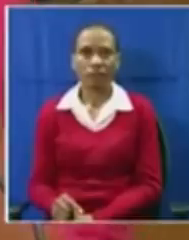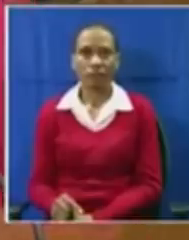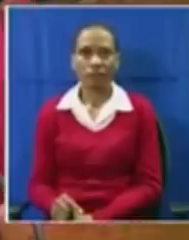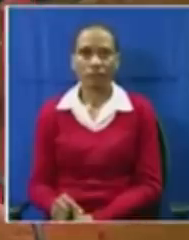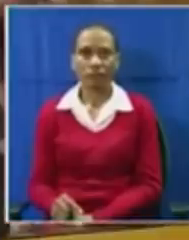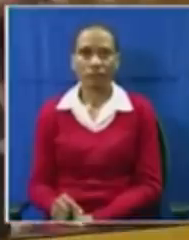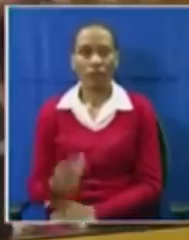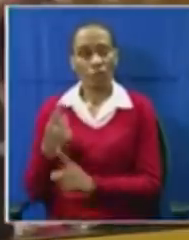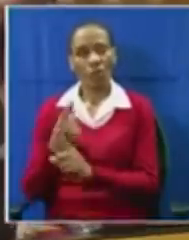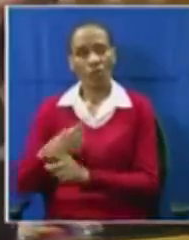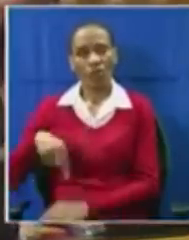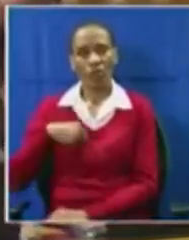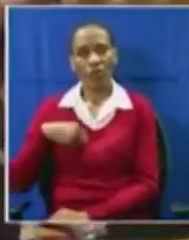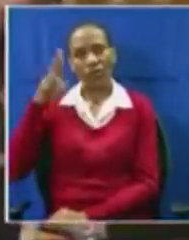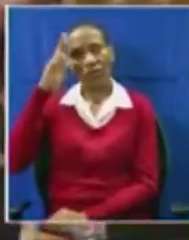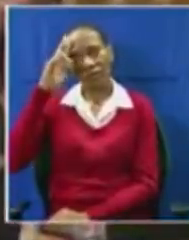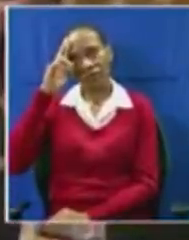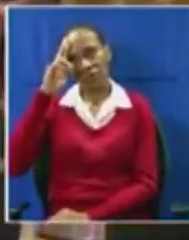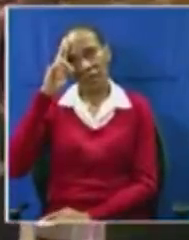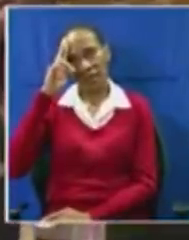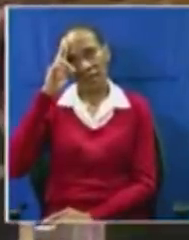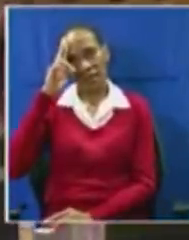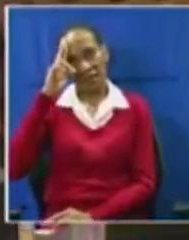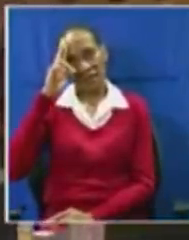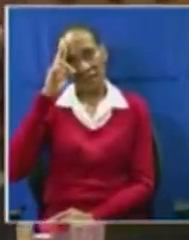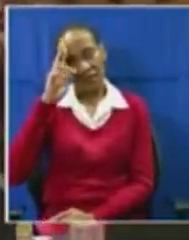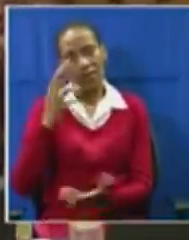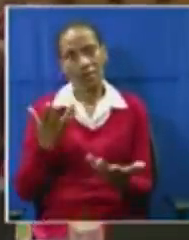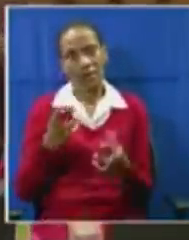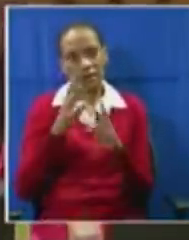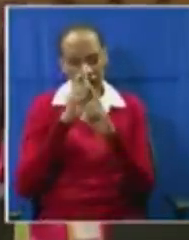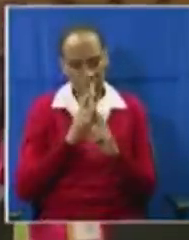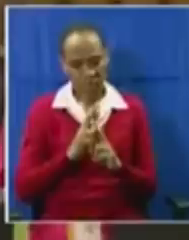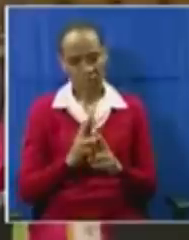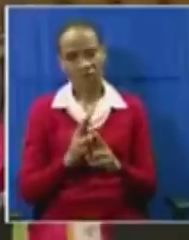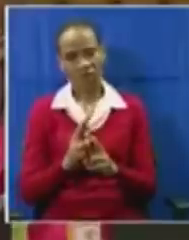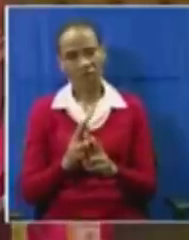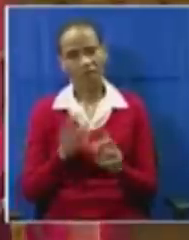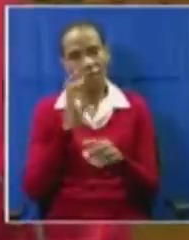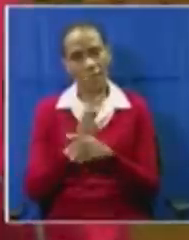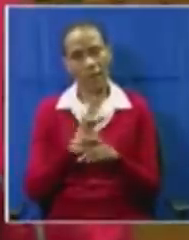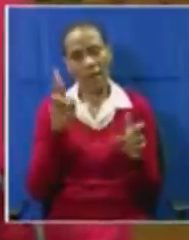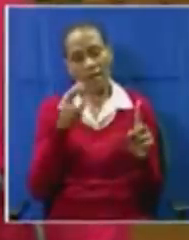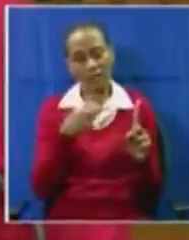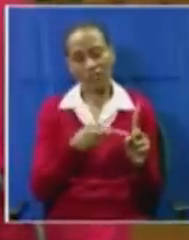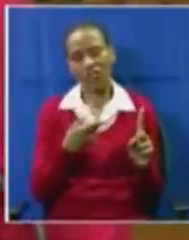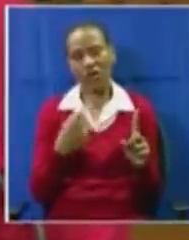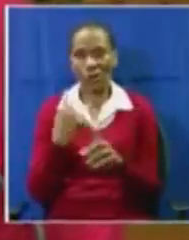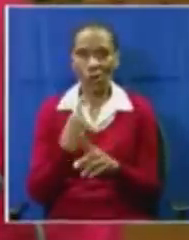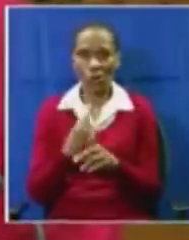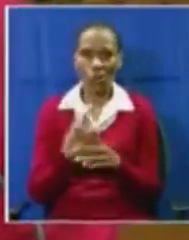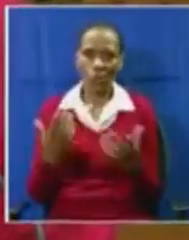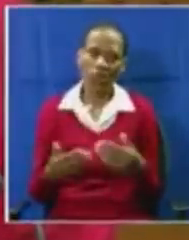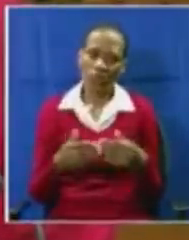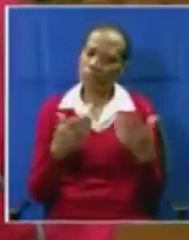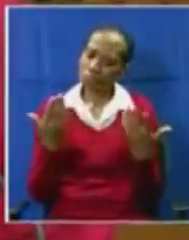We were always respectful. And whenever we approached Mamma Regina, she always treated us